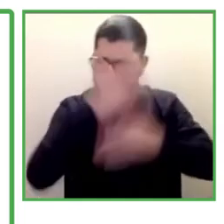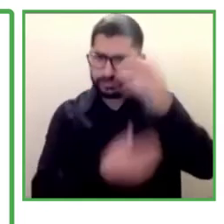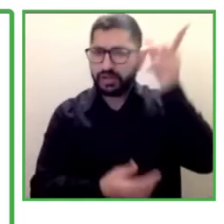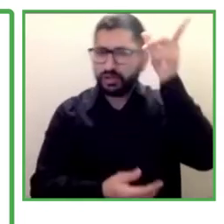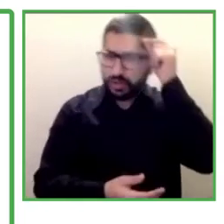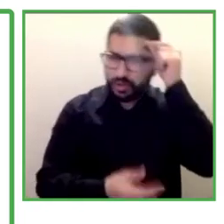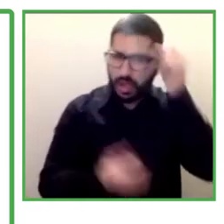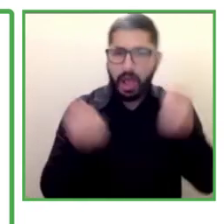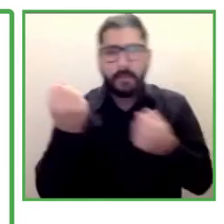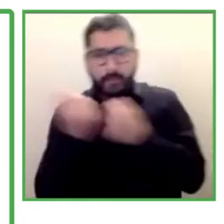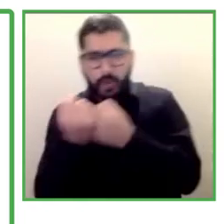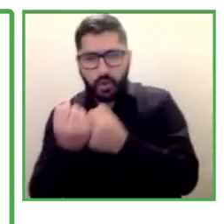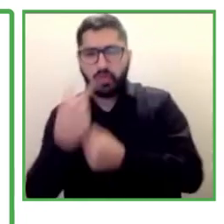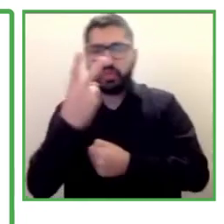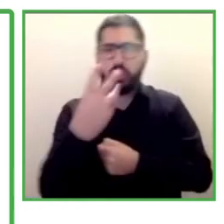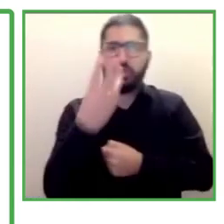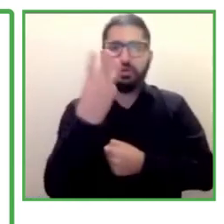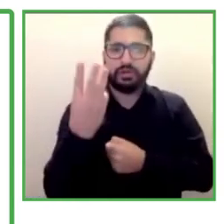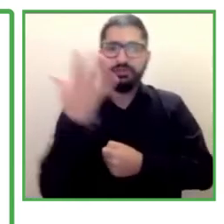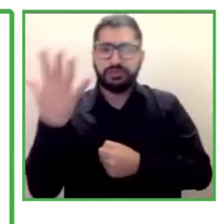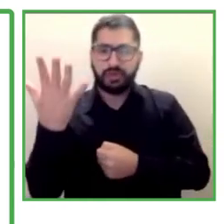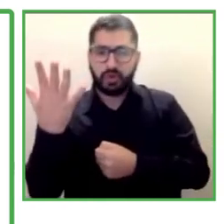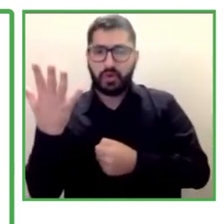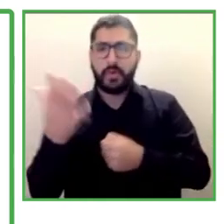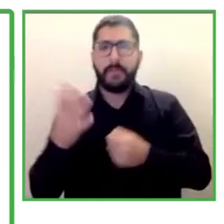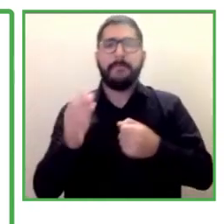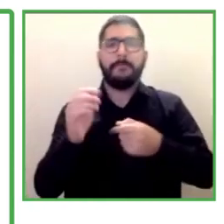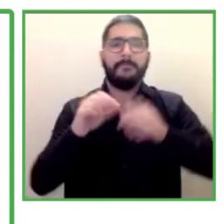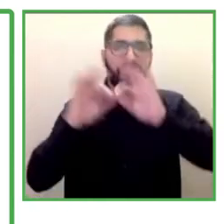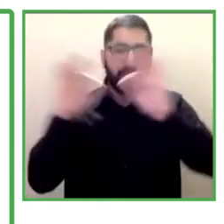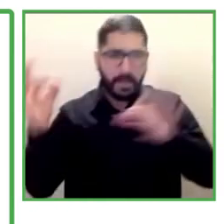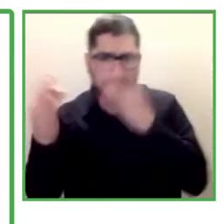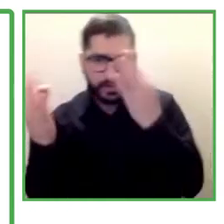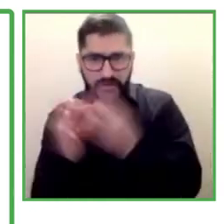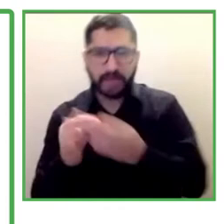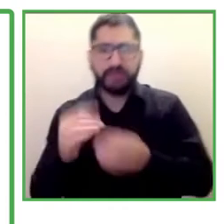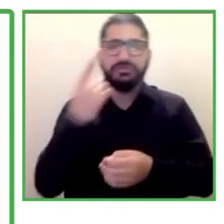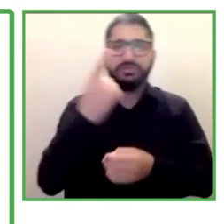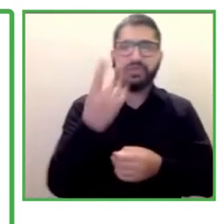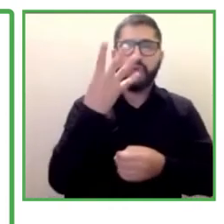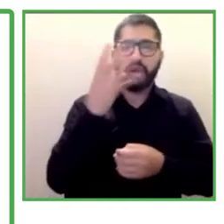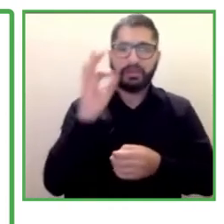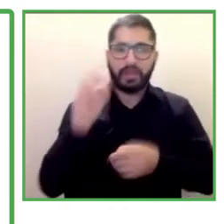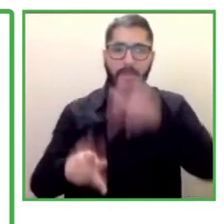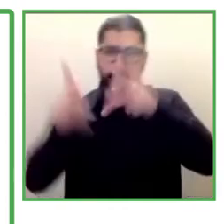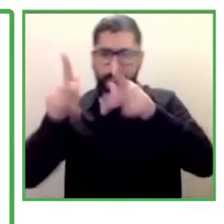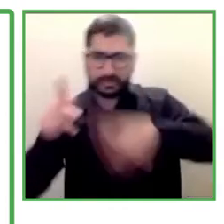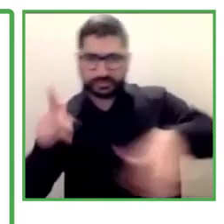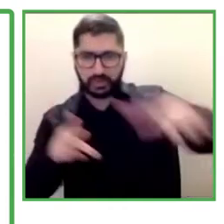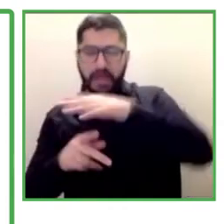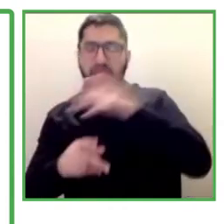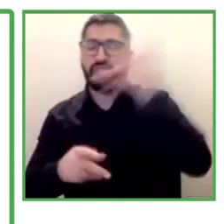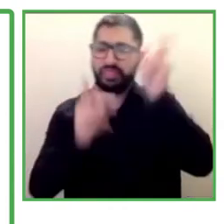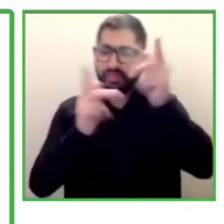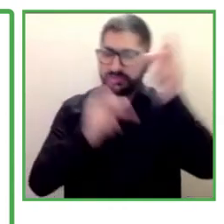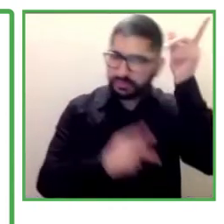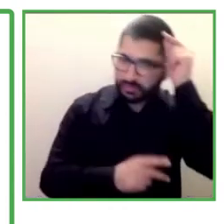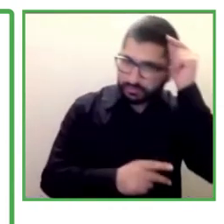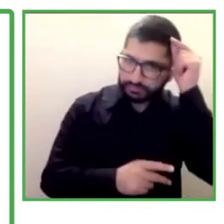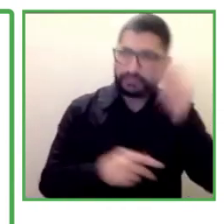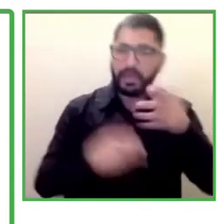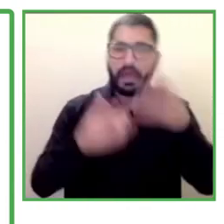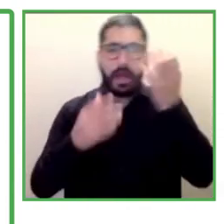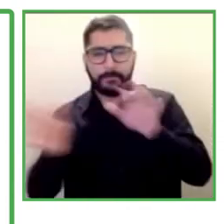have support around 235,000 families, 140,000 people with intellectual disabilities.